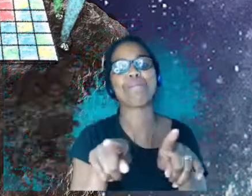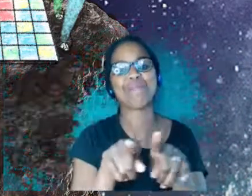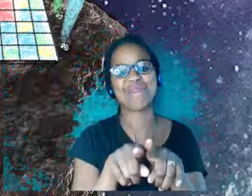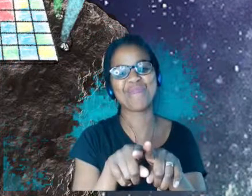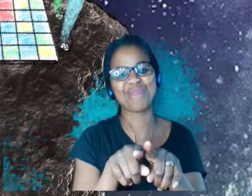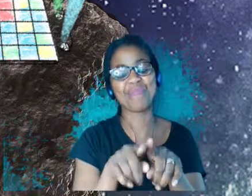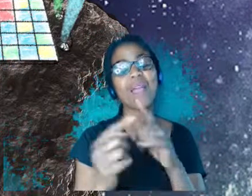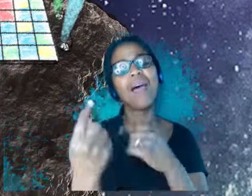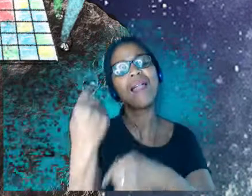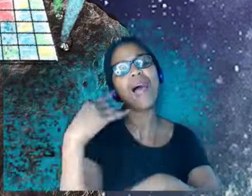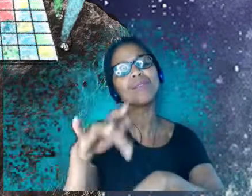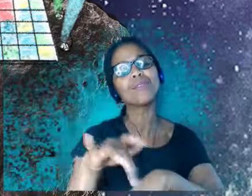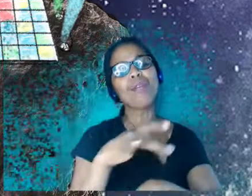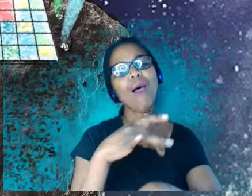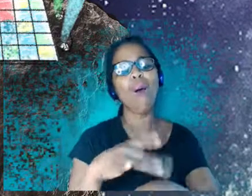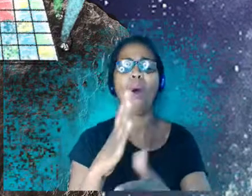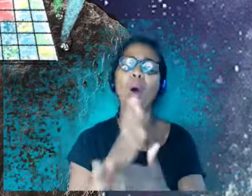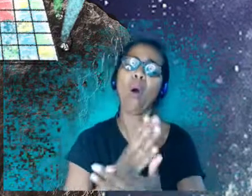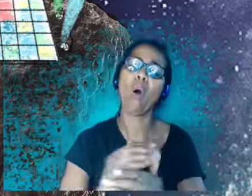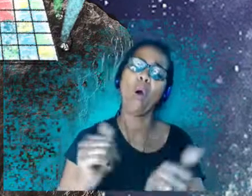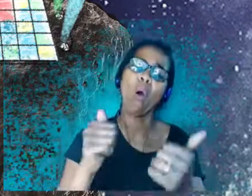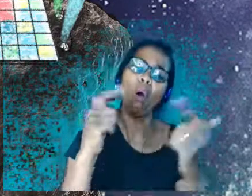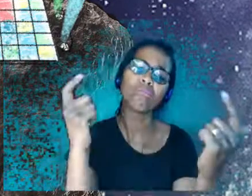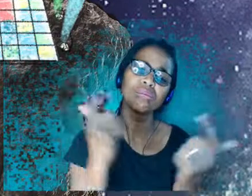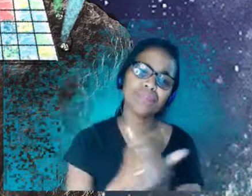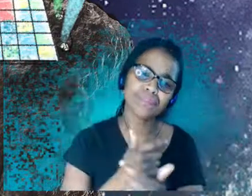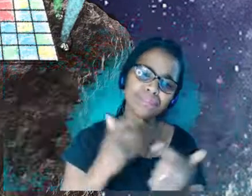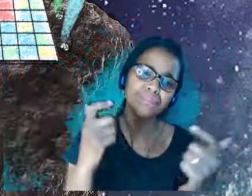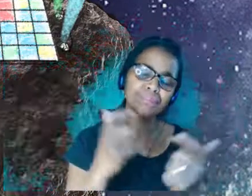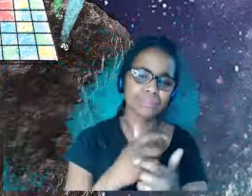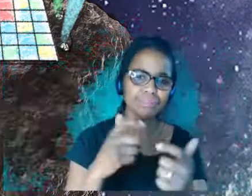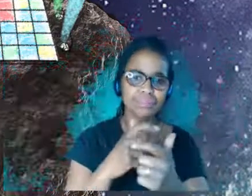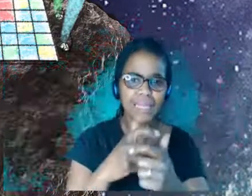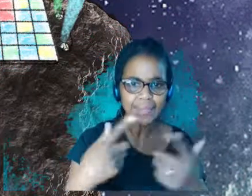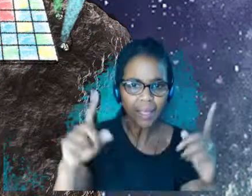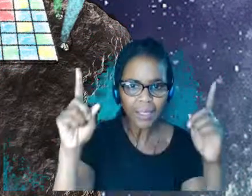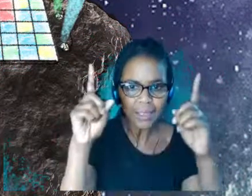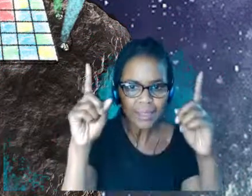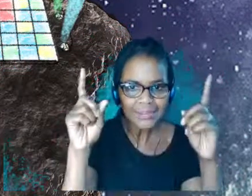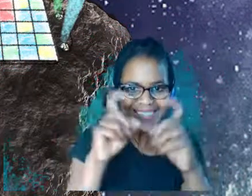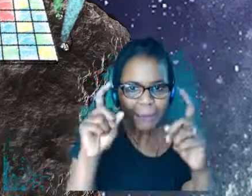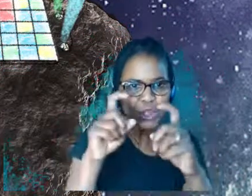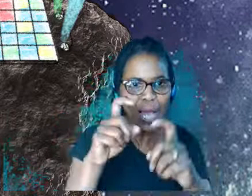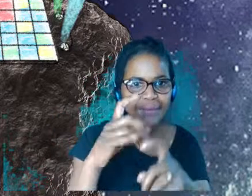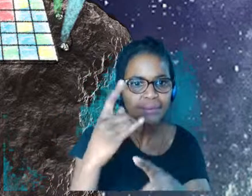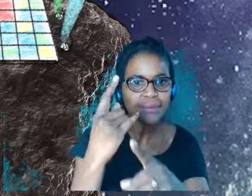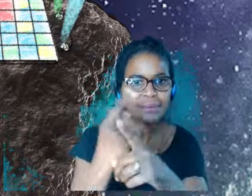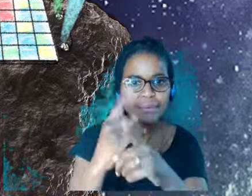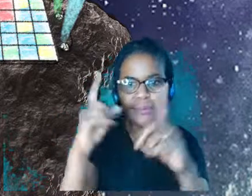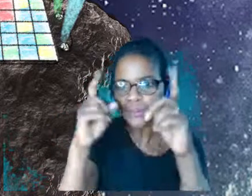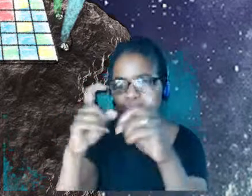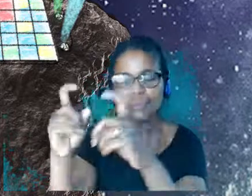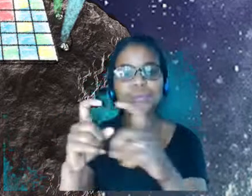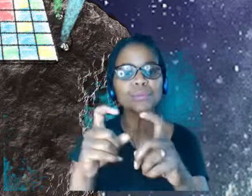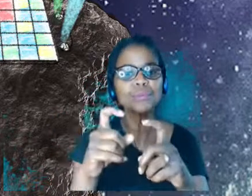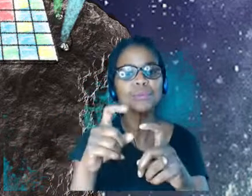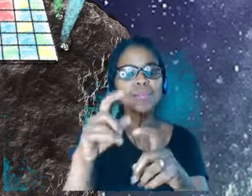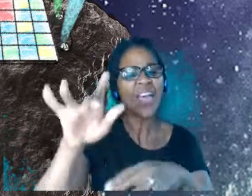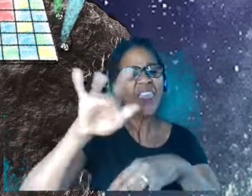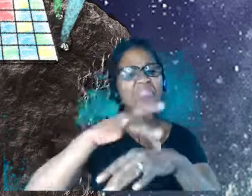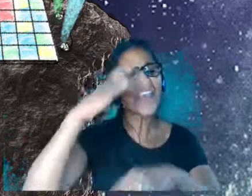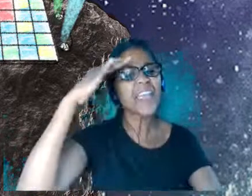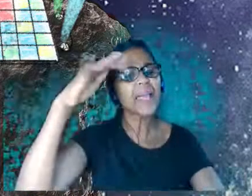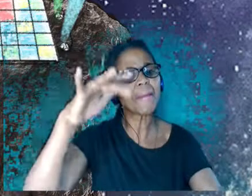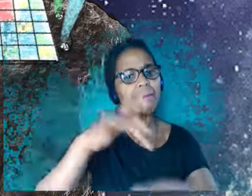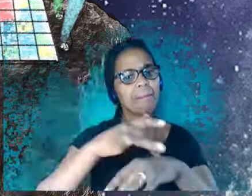cameras. Yeah. Where you can kind of because the theme of the show was jellyfish. And so we had a lot of